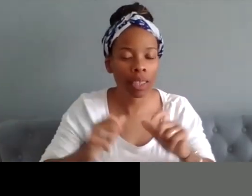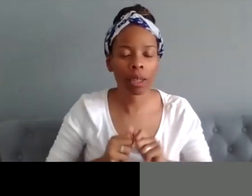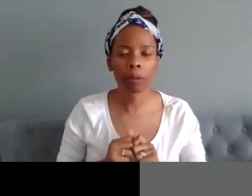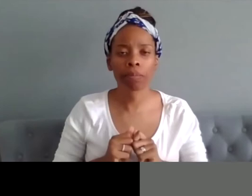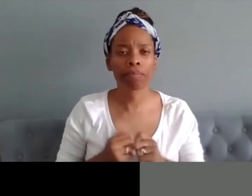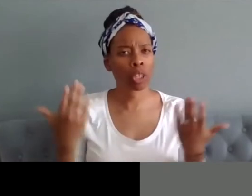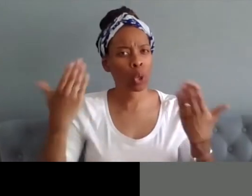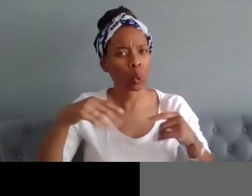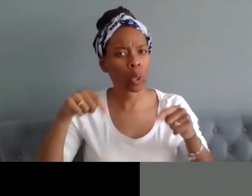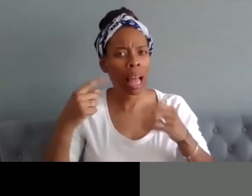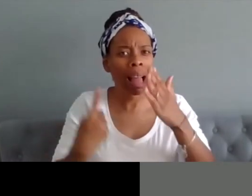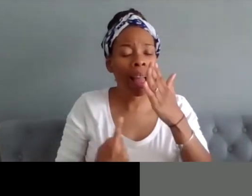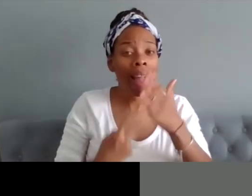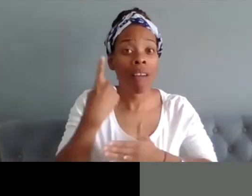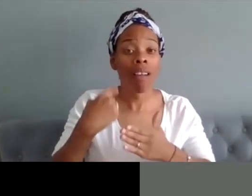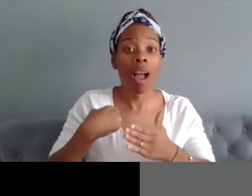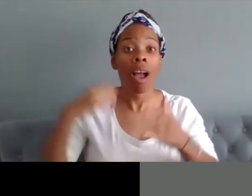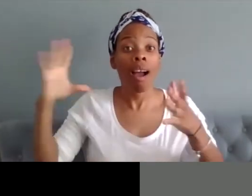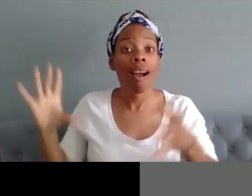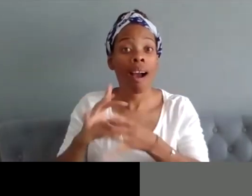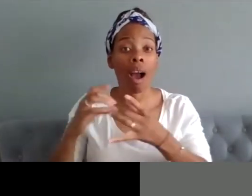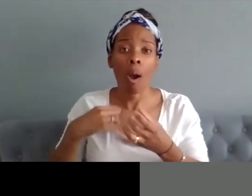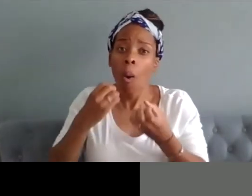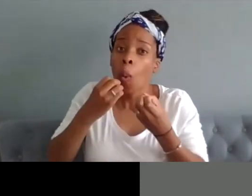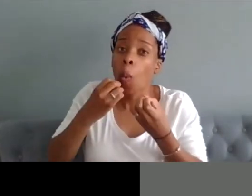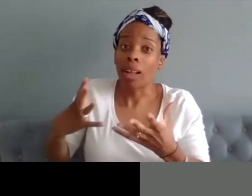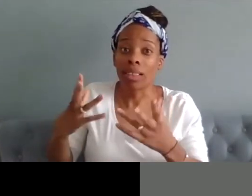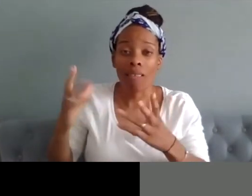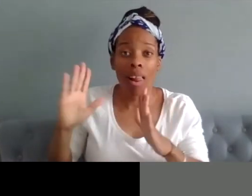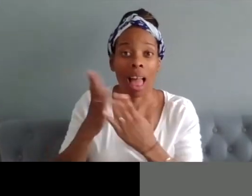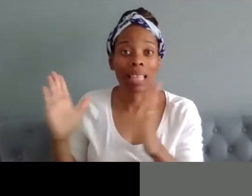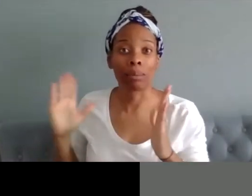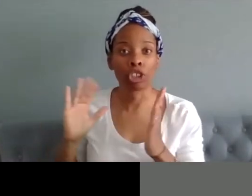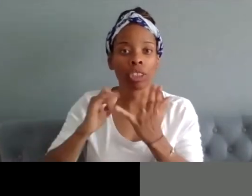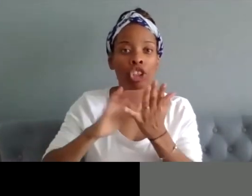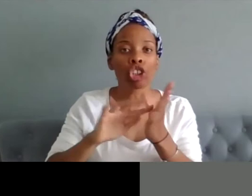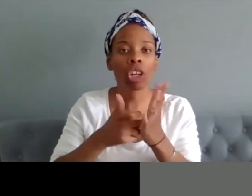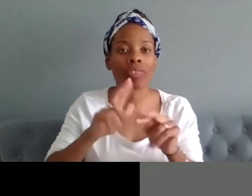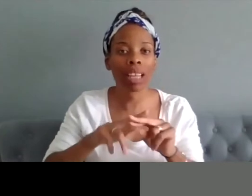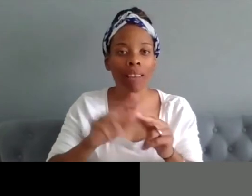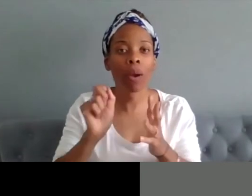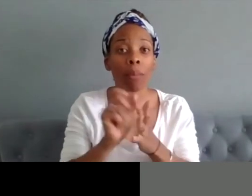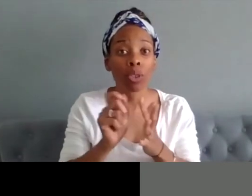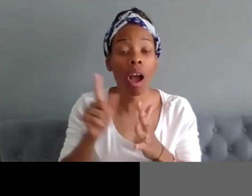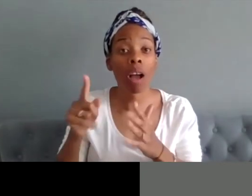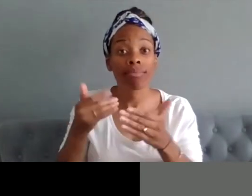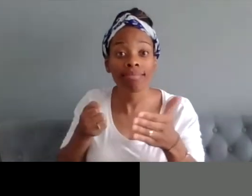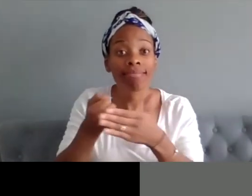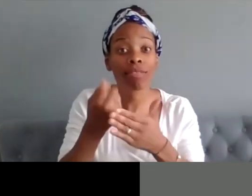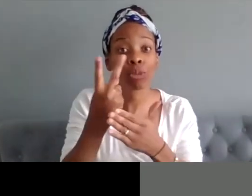exhibition we have on at the moment called have you ever had by Sharif Basaud which runs until the 28th of August